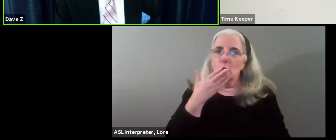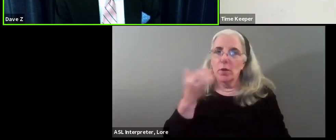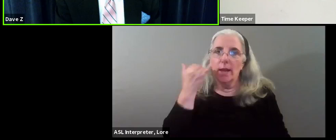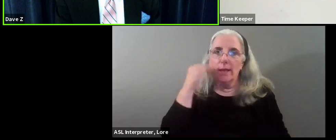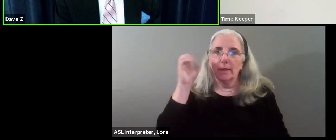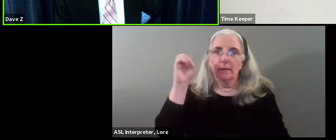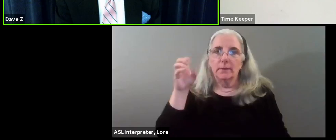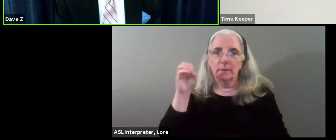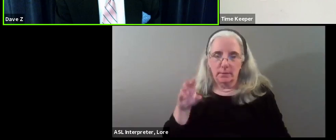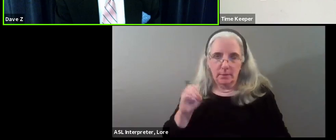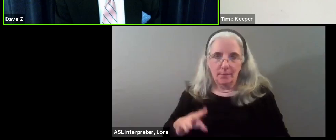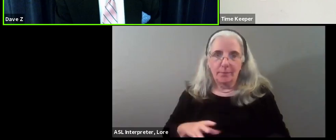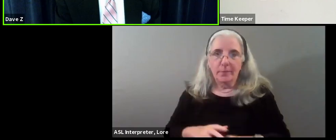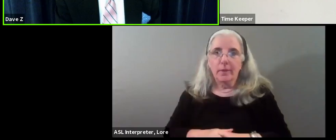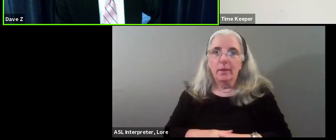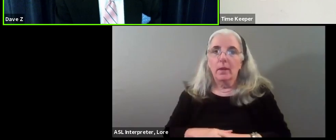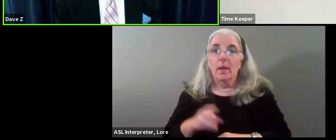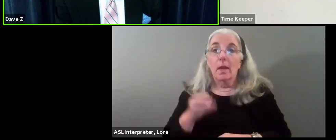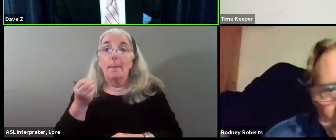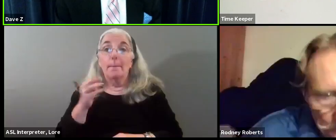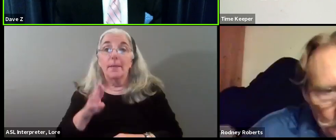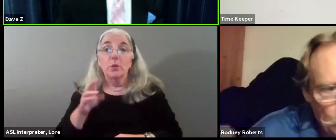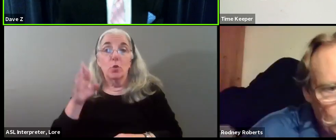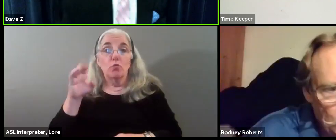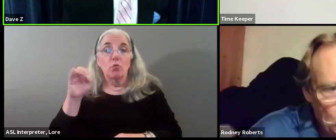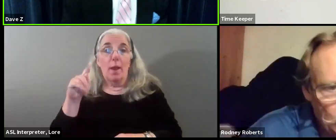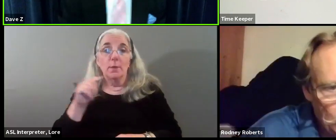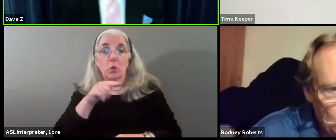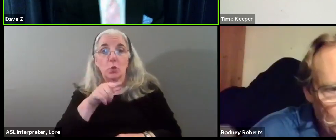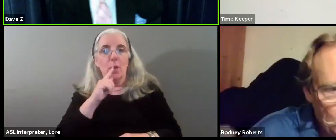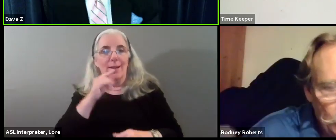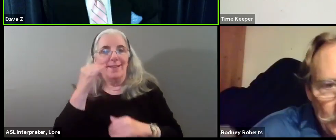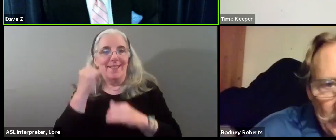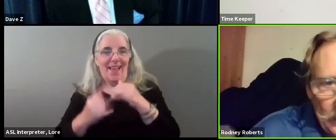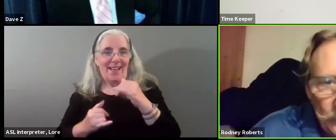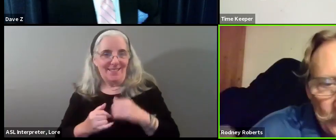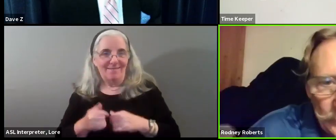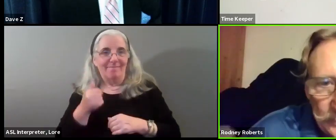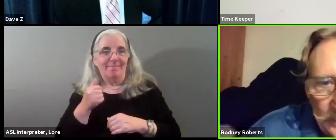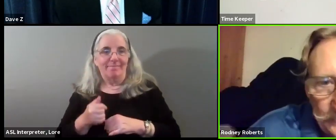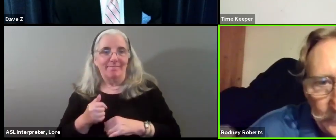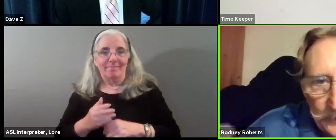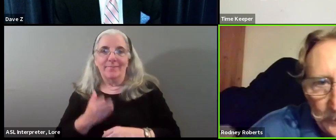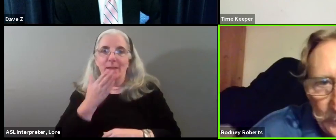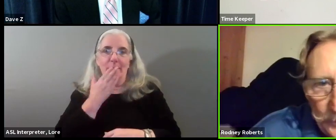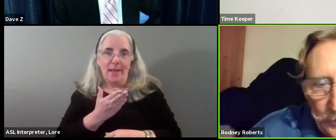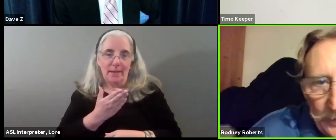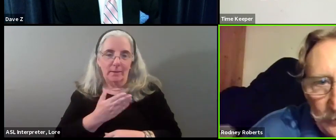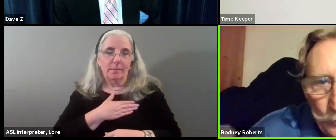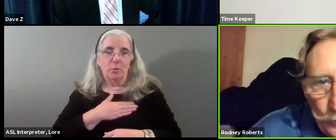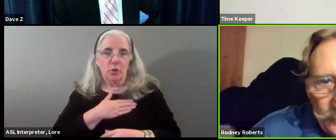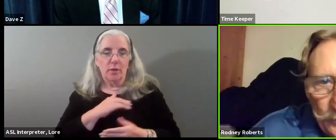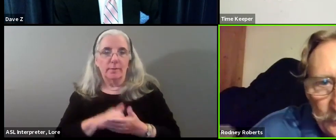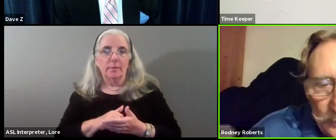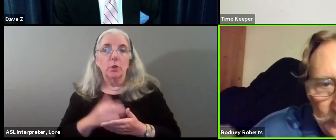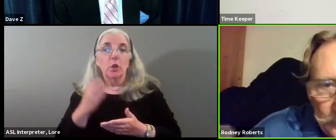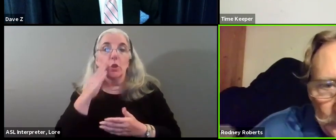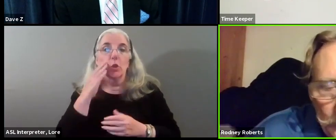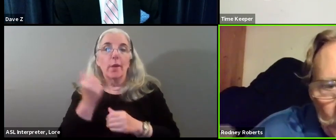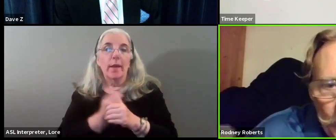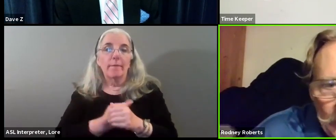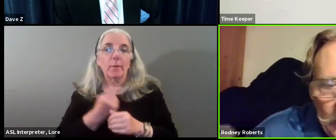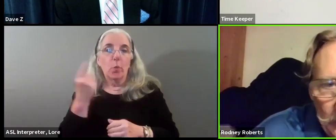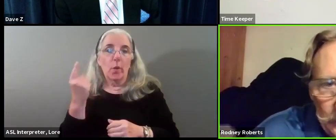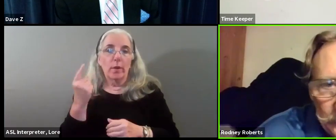Ms. Davis. And Mr. Roberts, you get the last word. Thank you. appreciate it. You know, everyone on the,